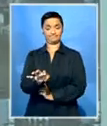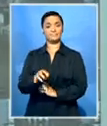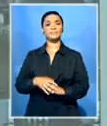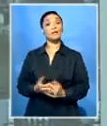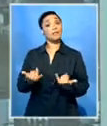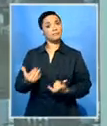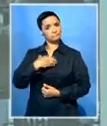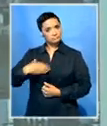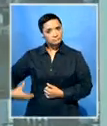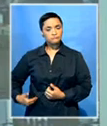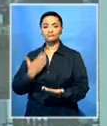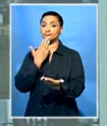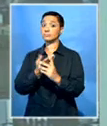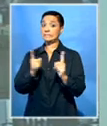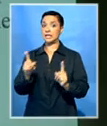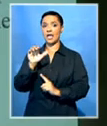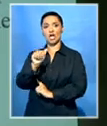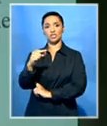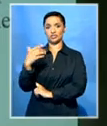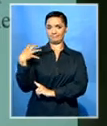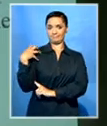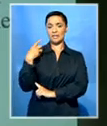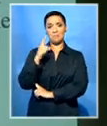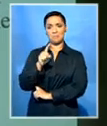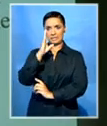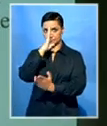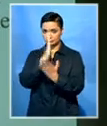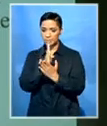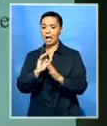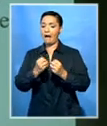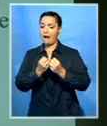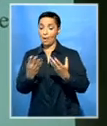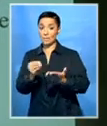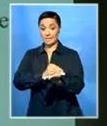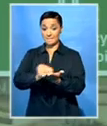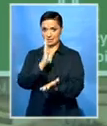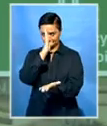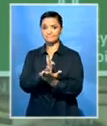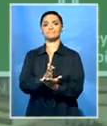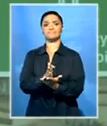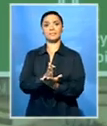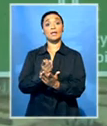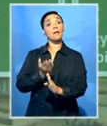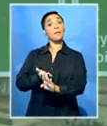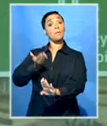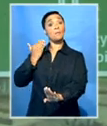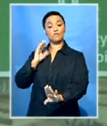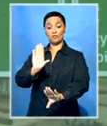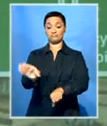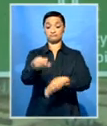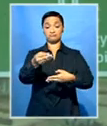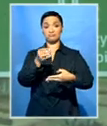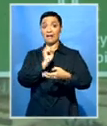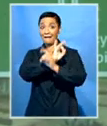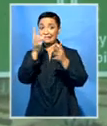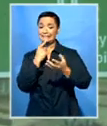President proposes that the Auditor-General be part of determining the amount to be paid, a suggestion that was not part of the Public